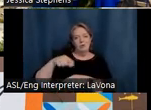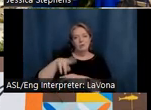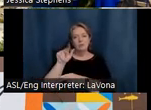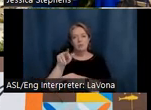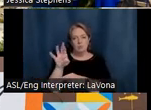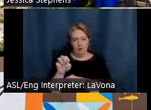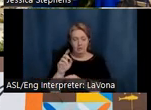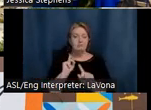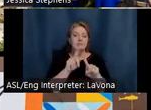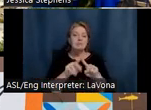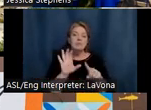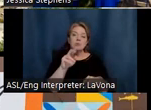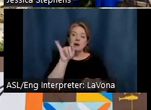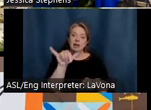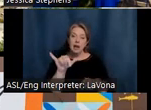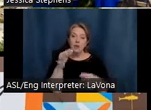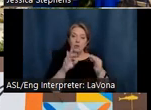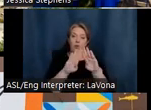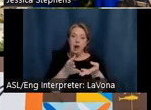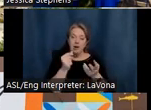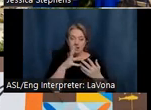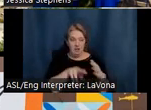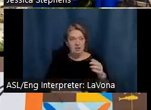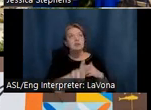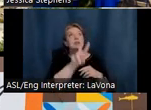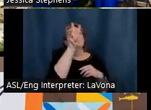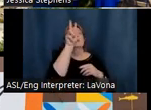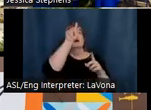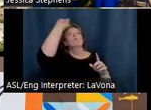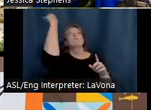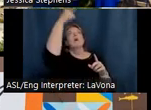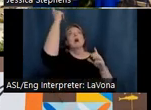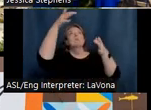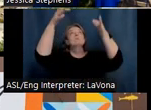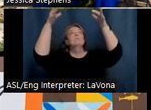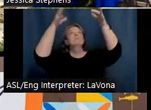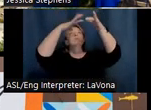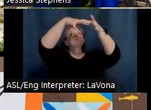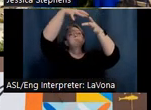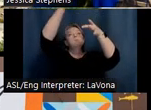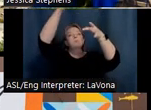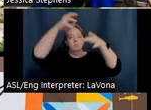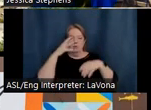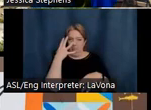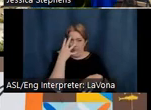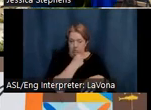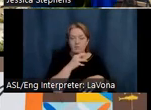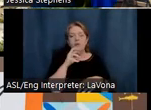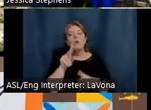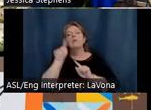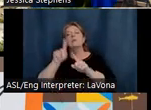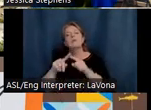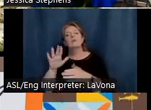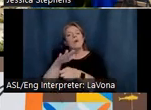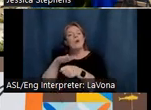courthouse and look up at the amazing Rotunda ceiling, or check out the Orbit, a local dive bar known for